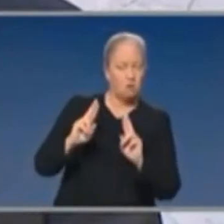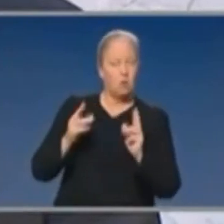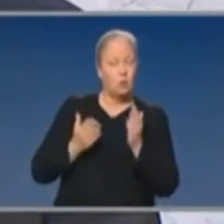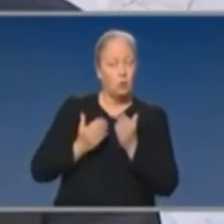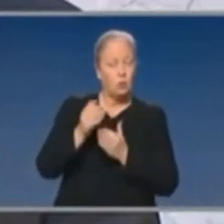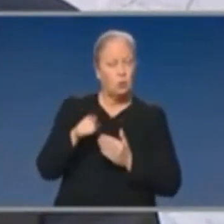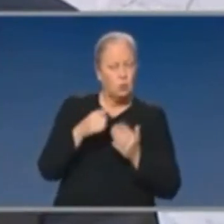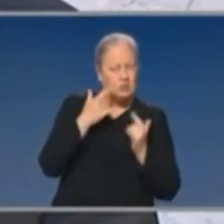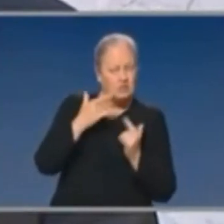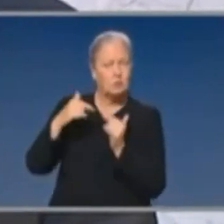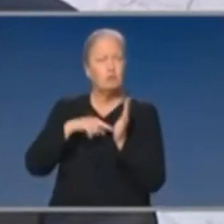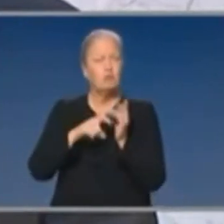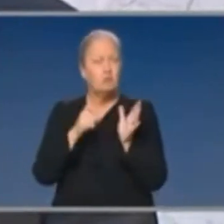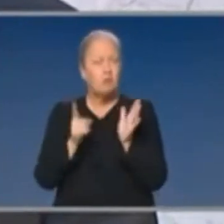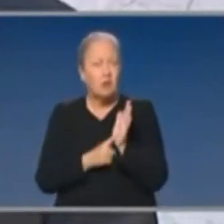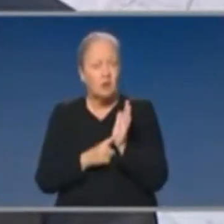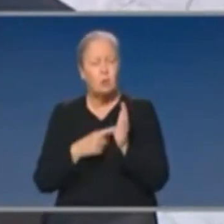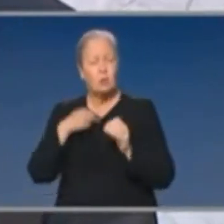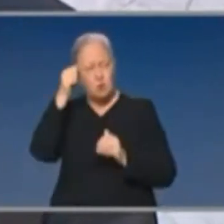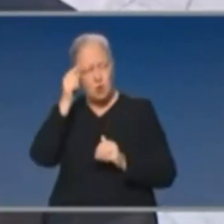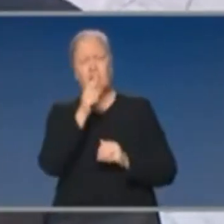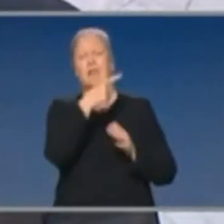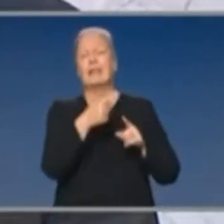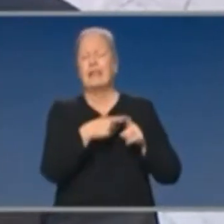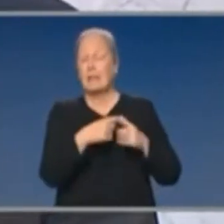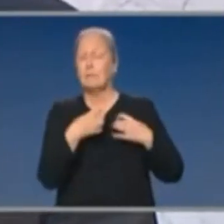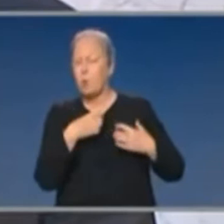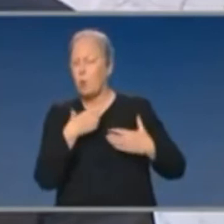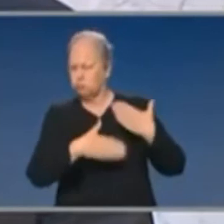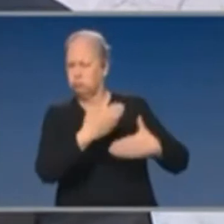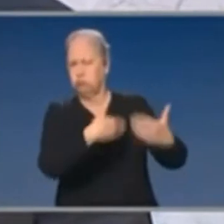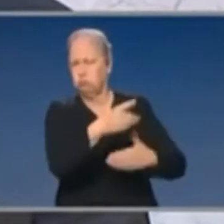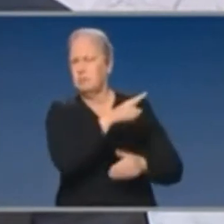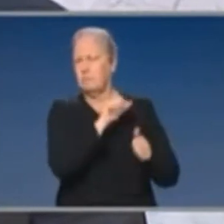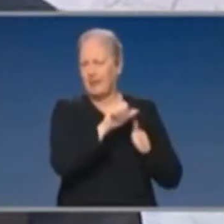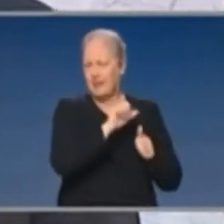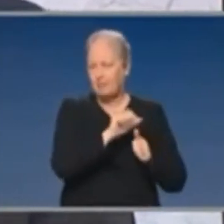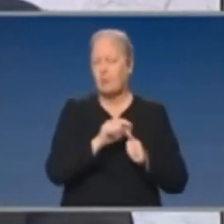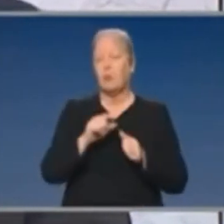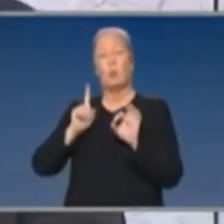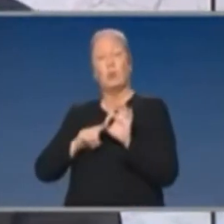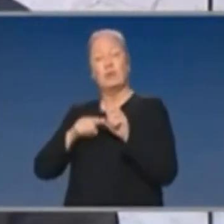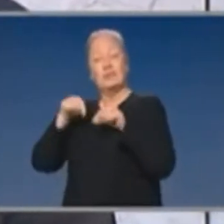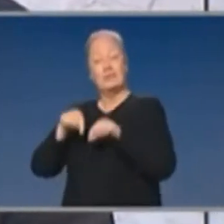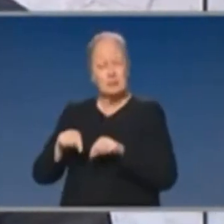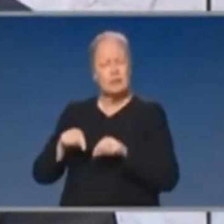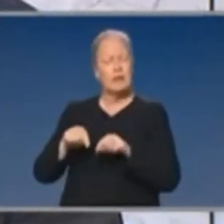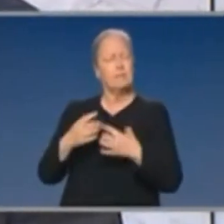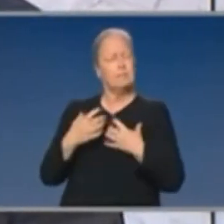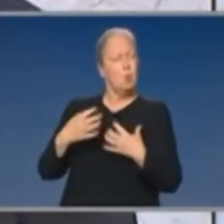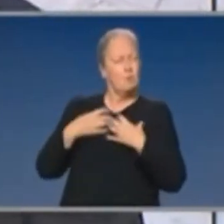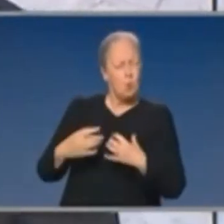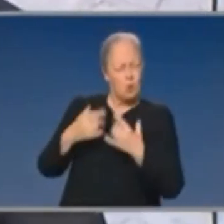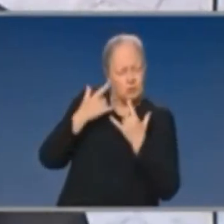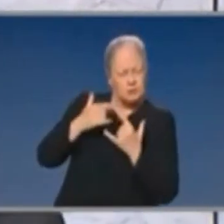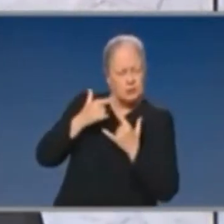AstraZeneca vaccine is in a more advanced stage. The University of Queensland still has some work to go, but we're backing it in, and I'll allow